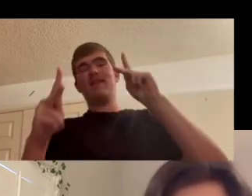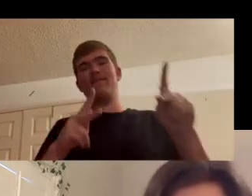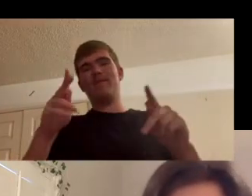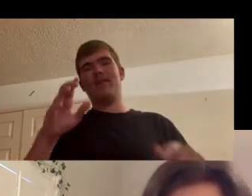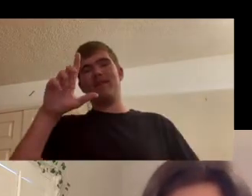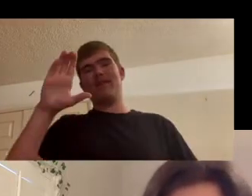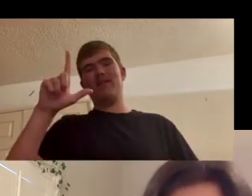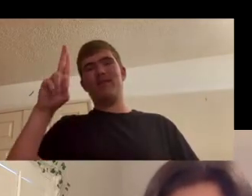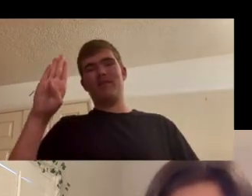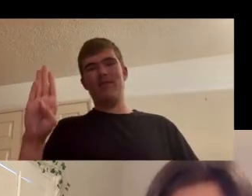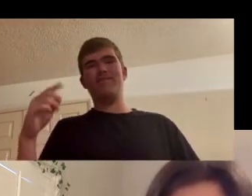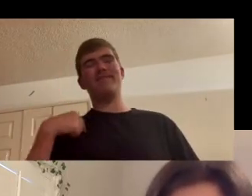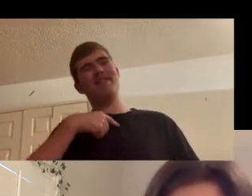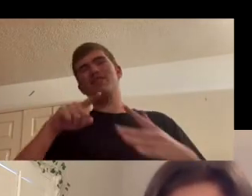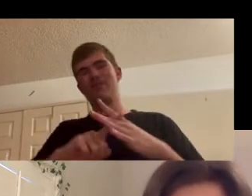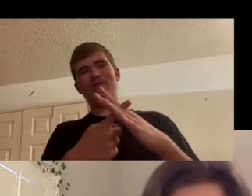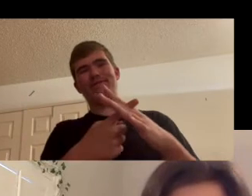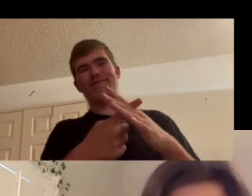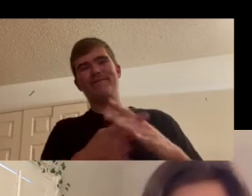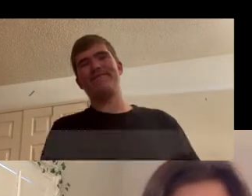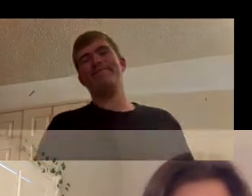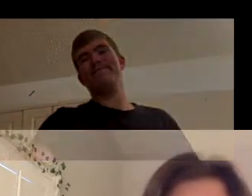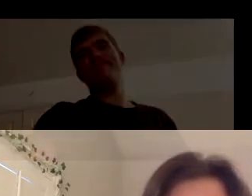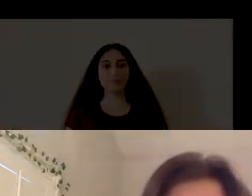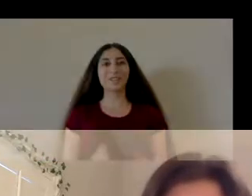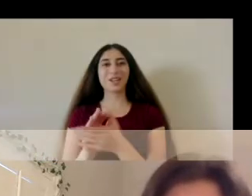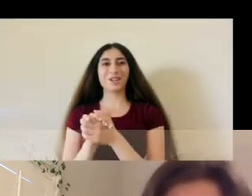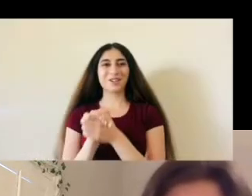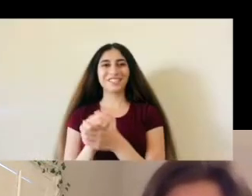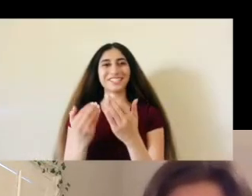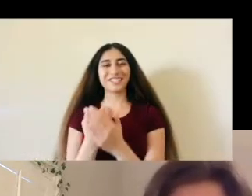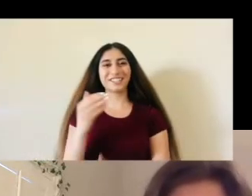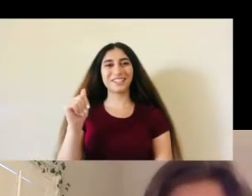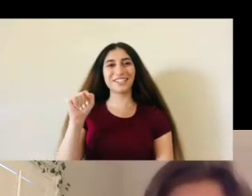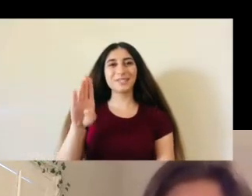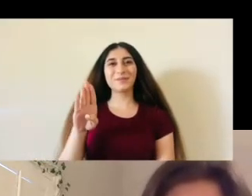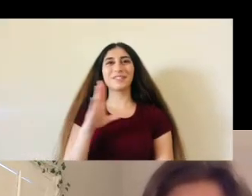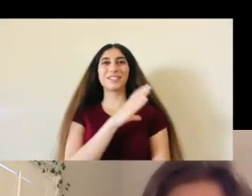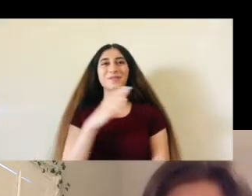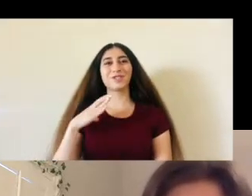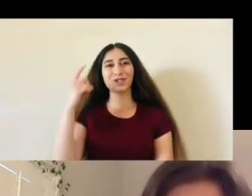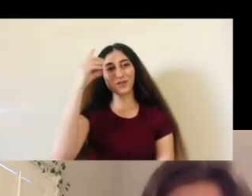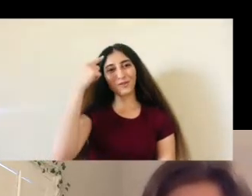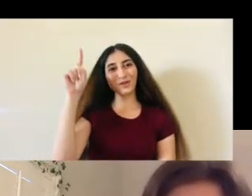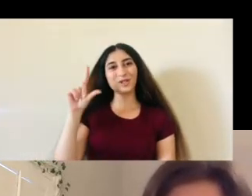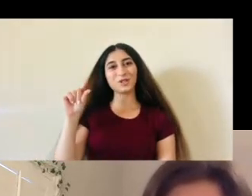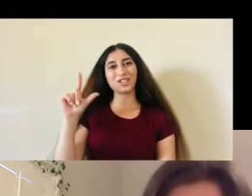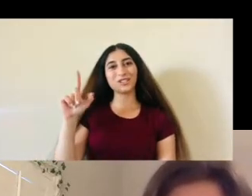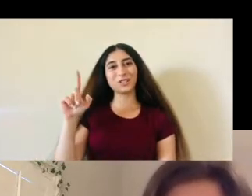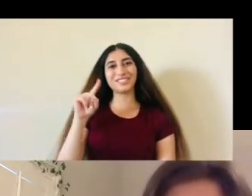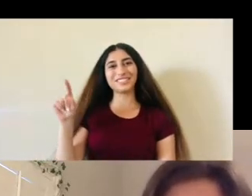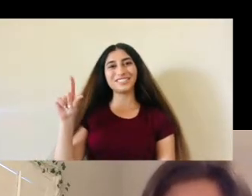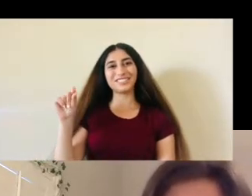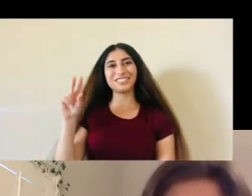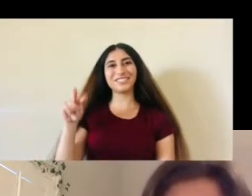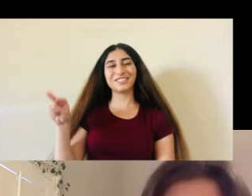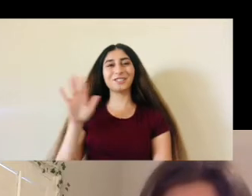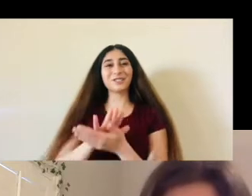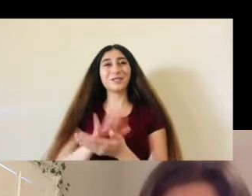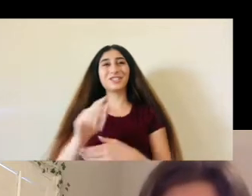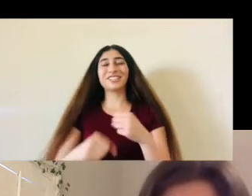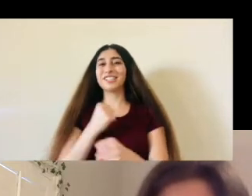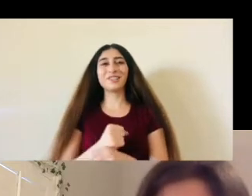let's get started congratulations to the new asb commissioners for the 2021